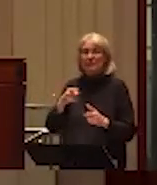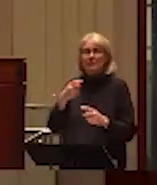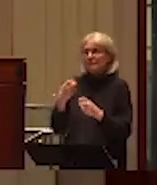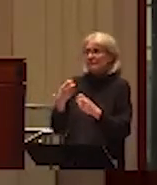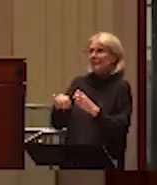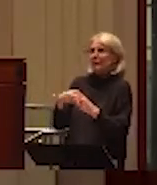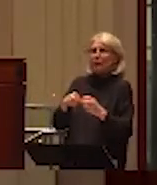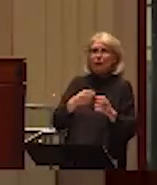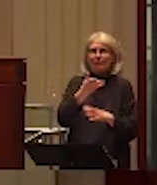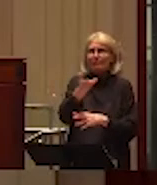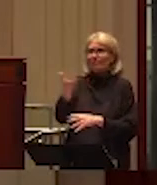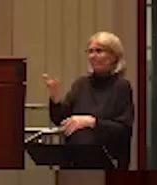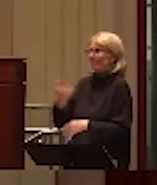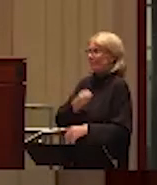is.